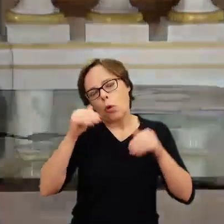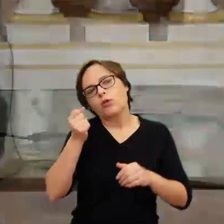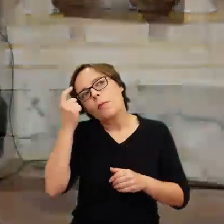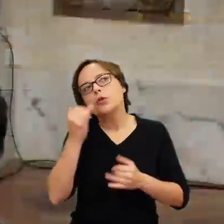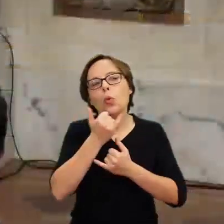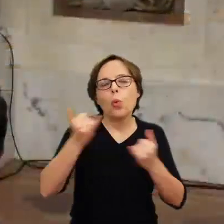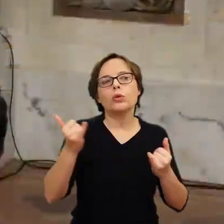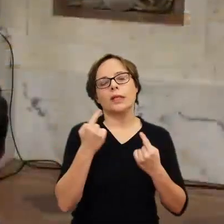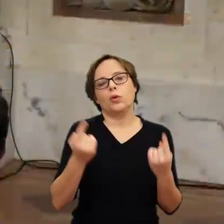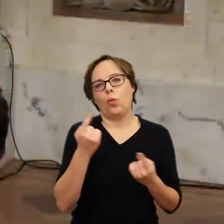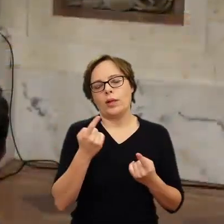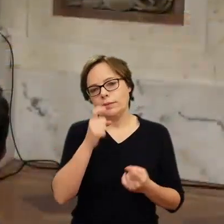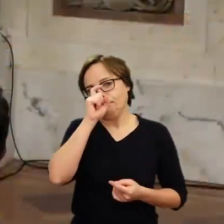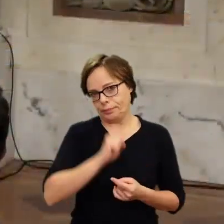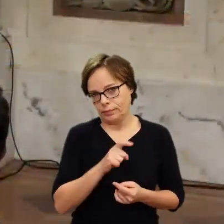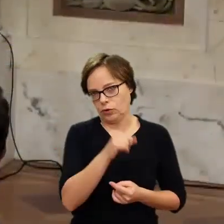it. So.